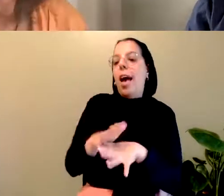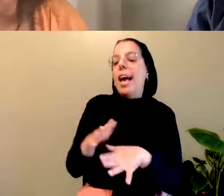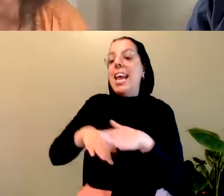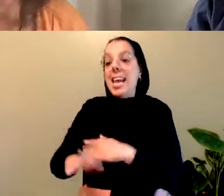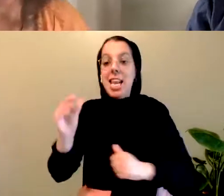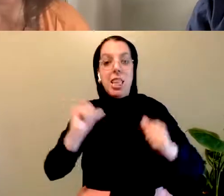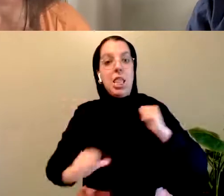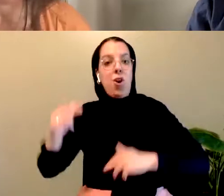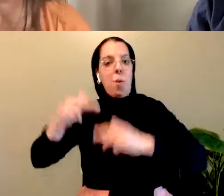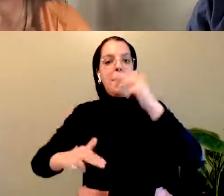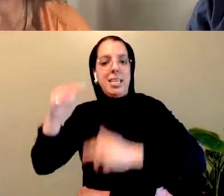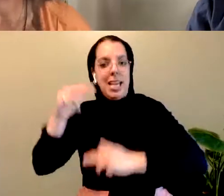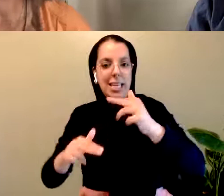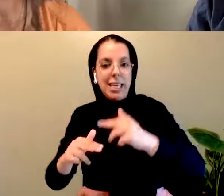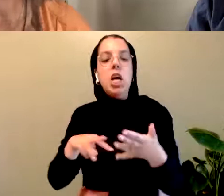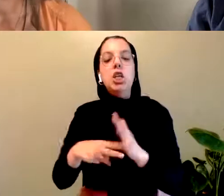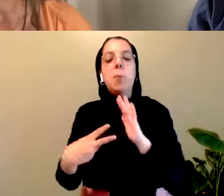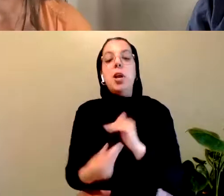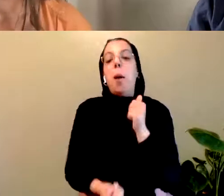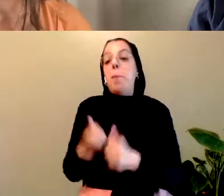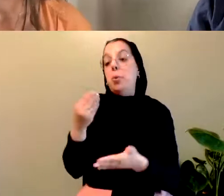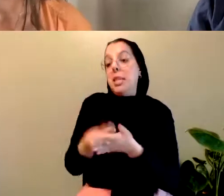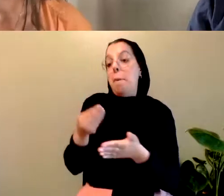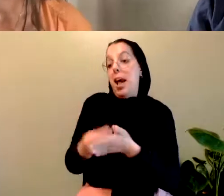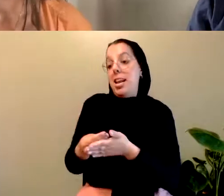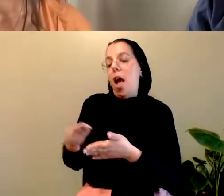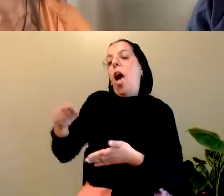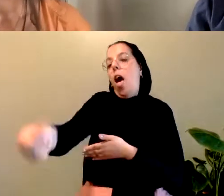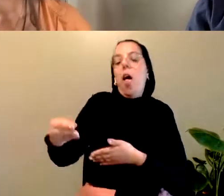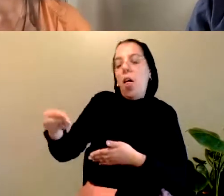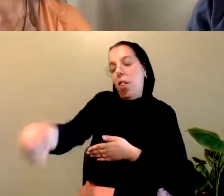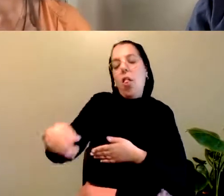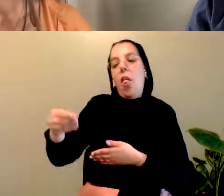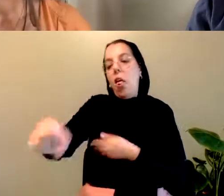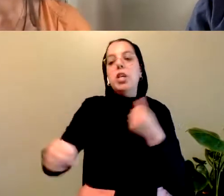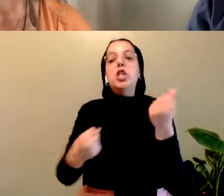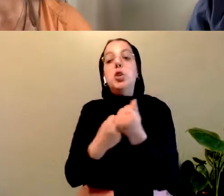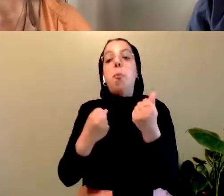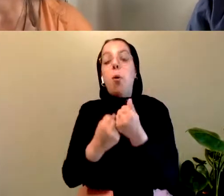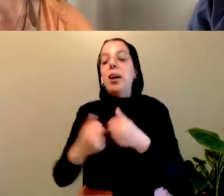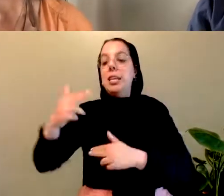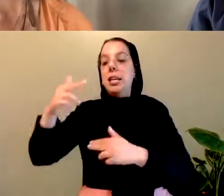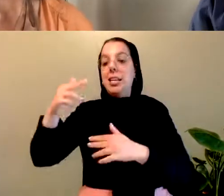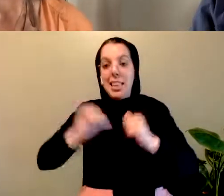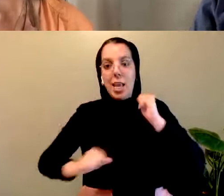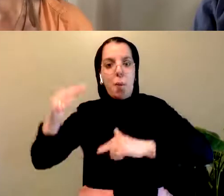allocated to the arts goes to supporting these structures and not to the artists themselves.